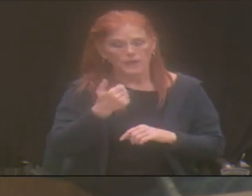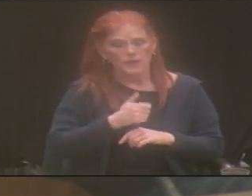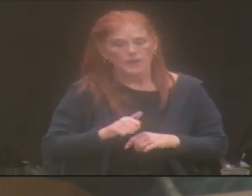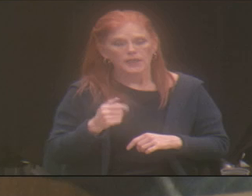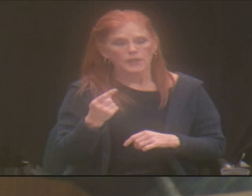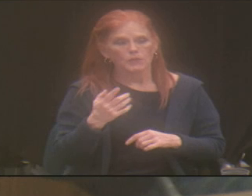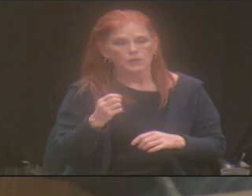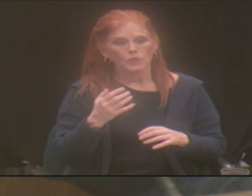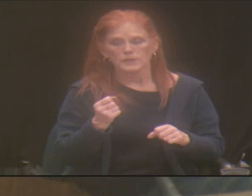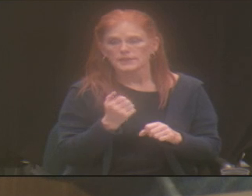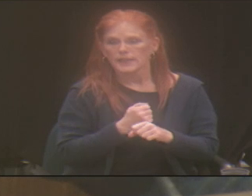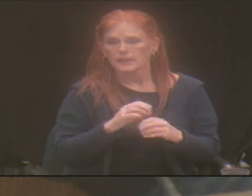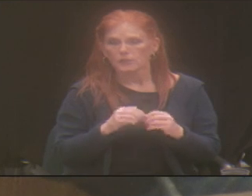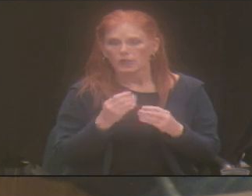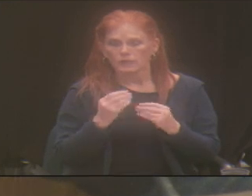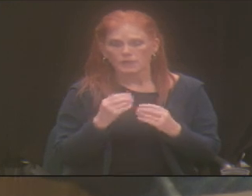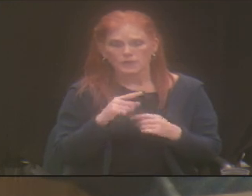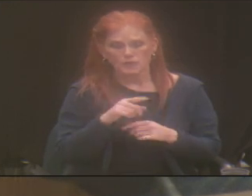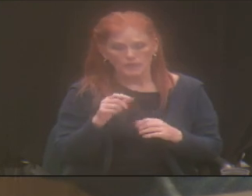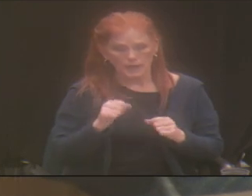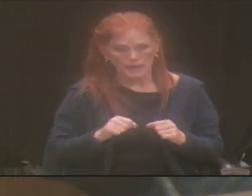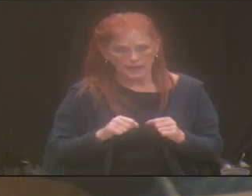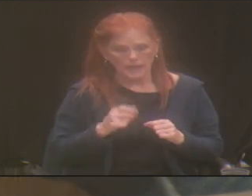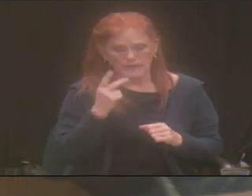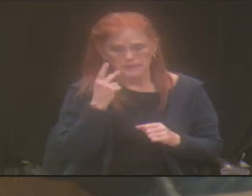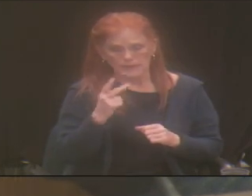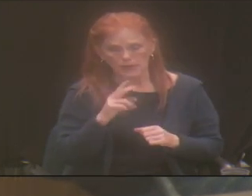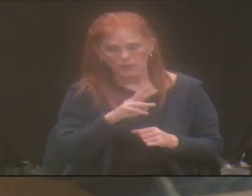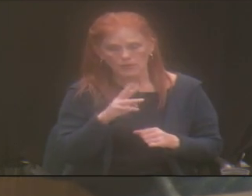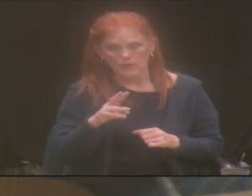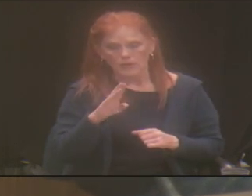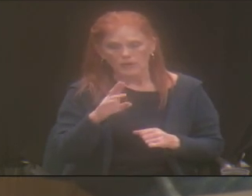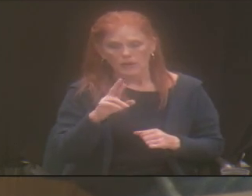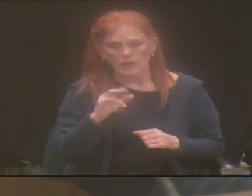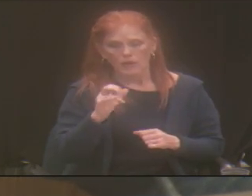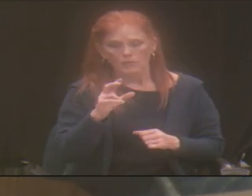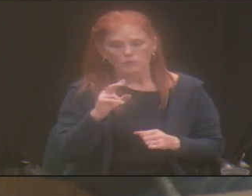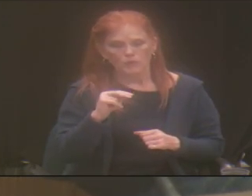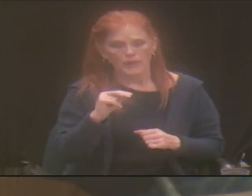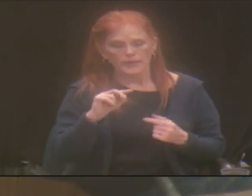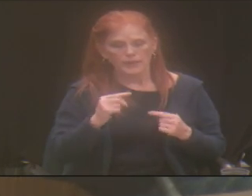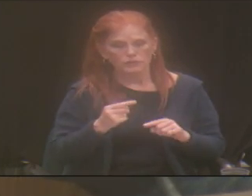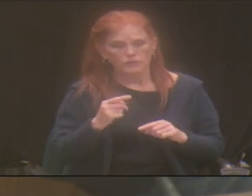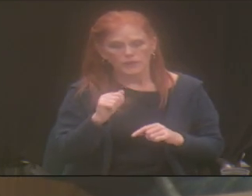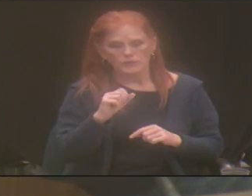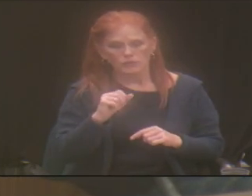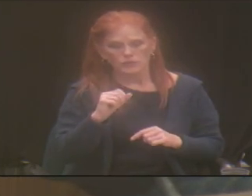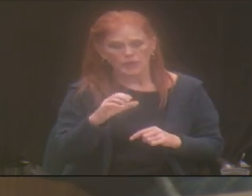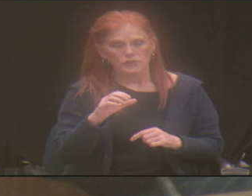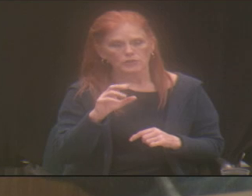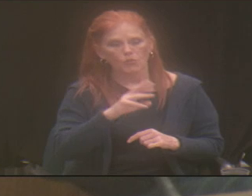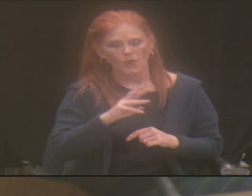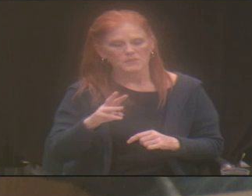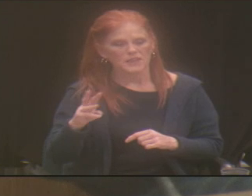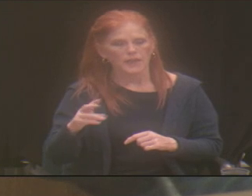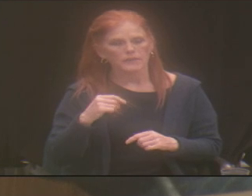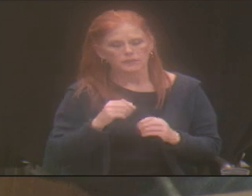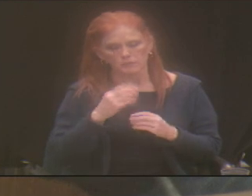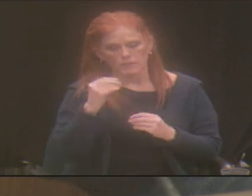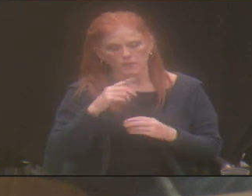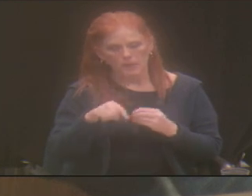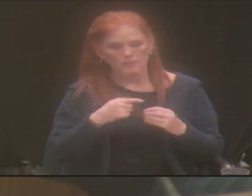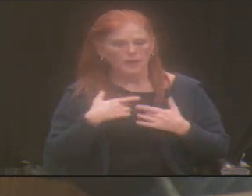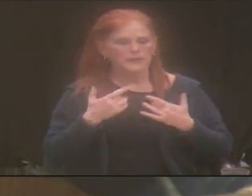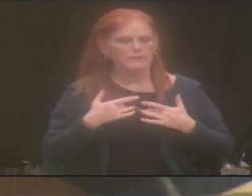get some more information, they can look at the website, the Brain Injury Association of America website, and get some more information about